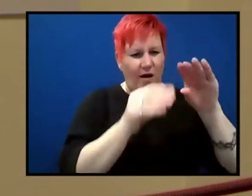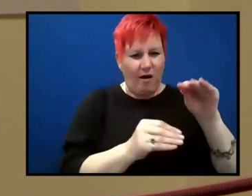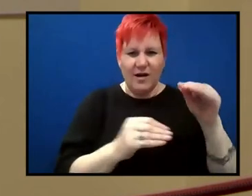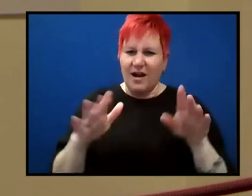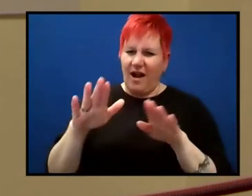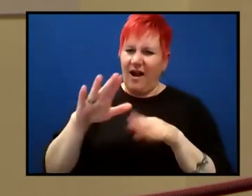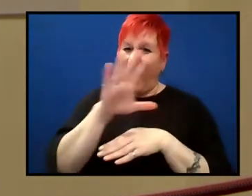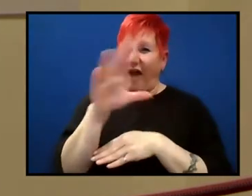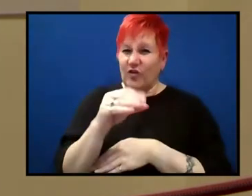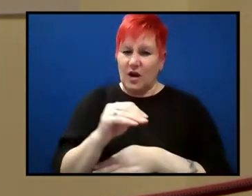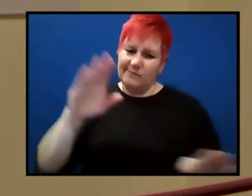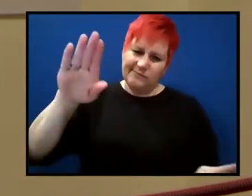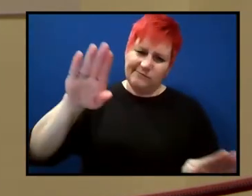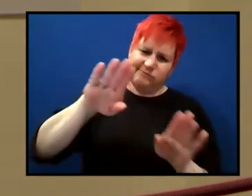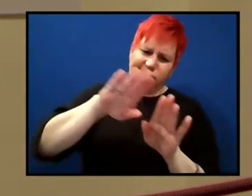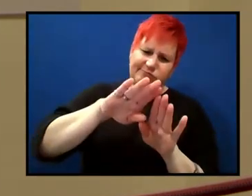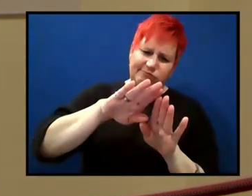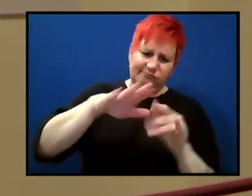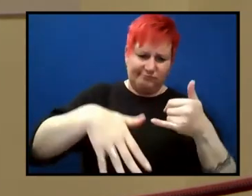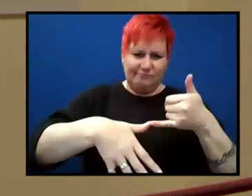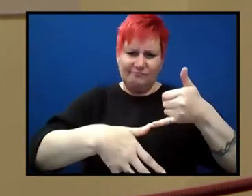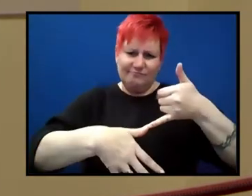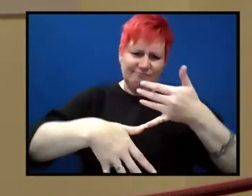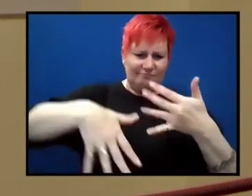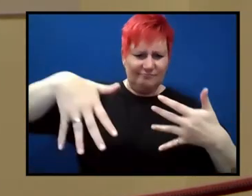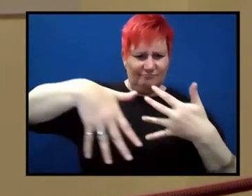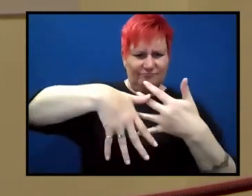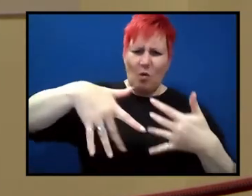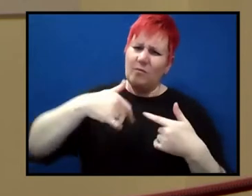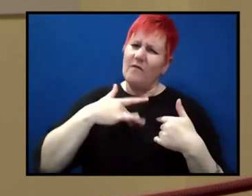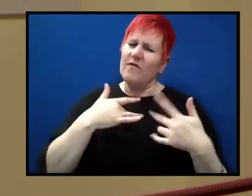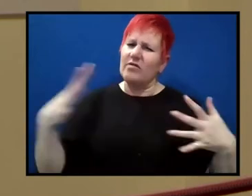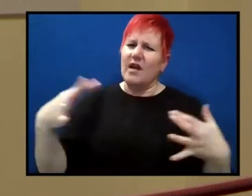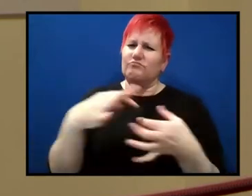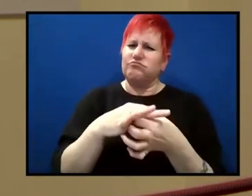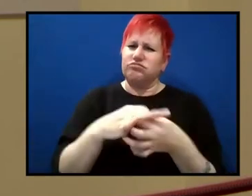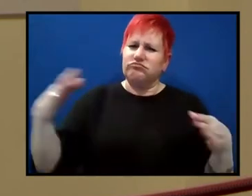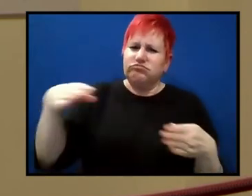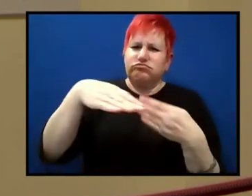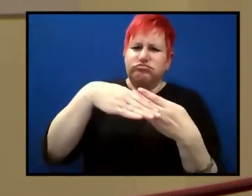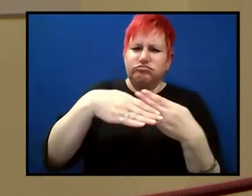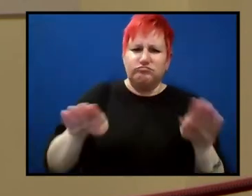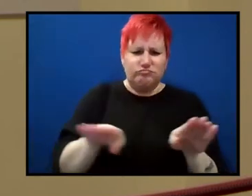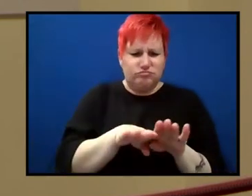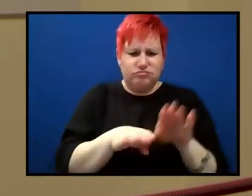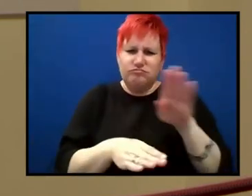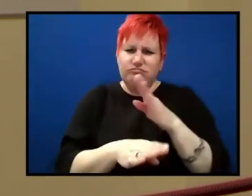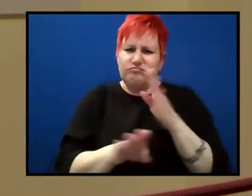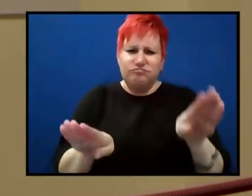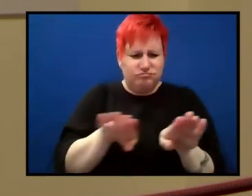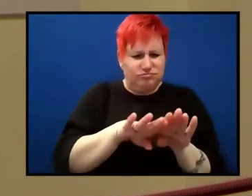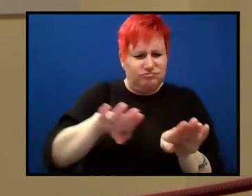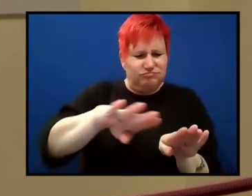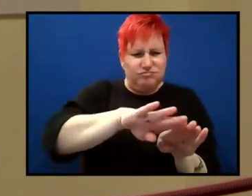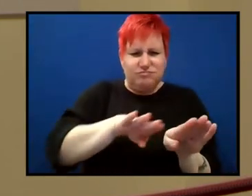in a, people thought maybe they had once been together. What Wegener did in formalising that idea was that